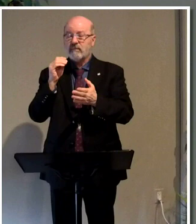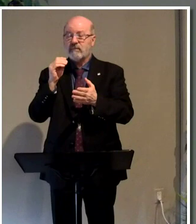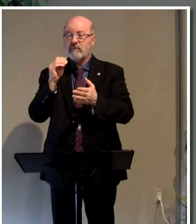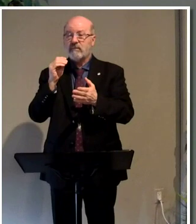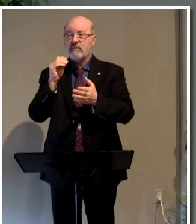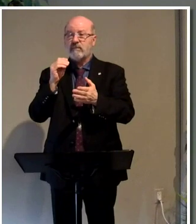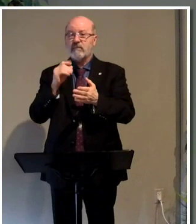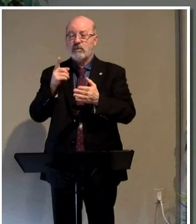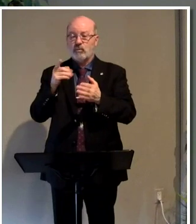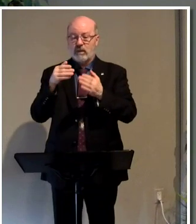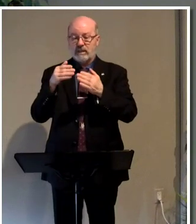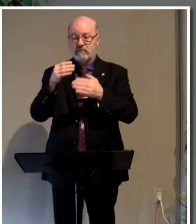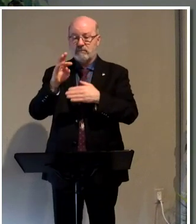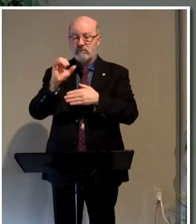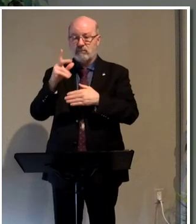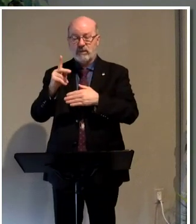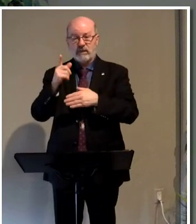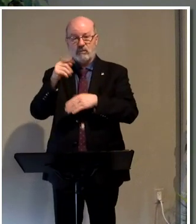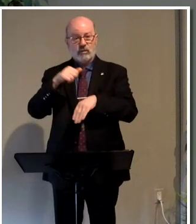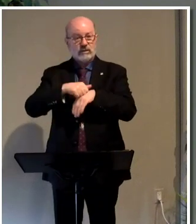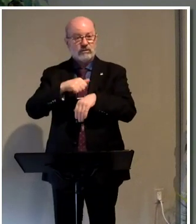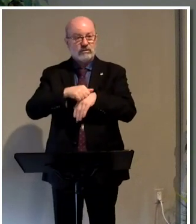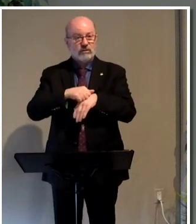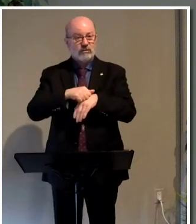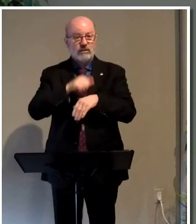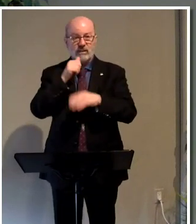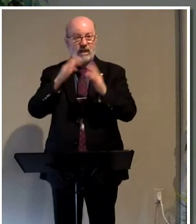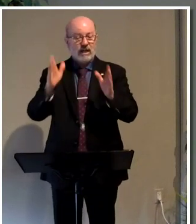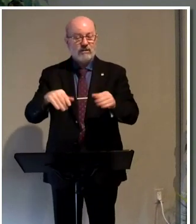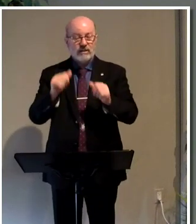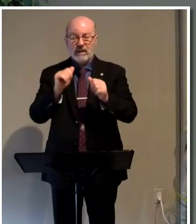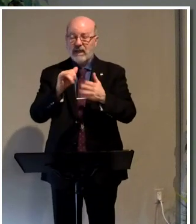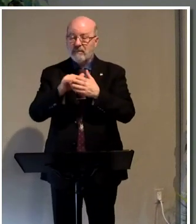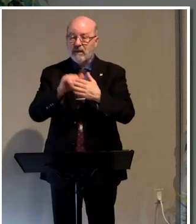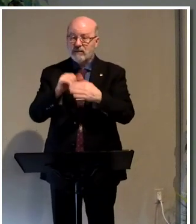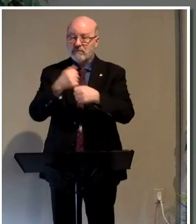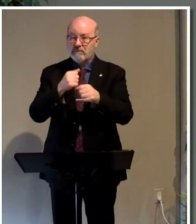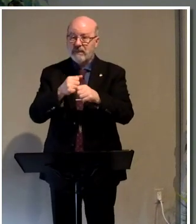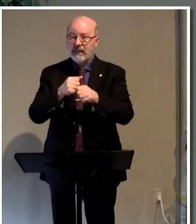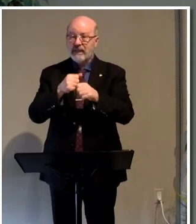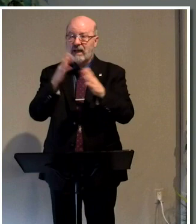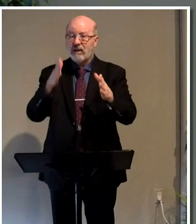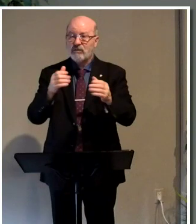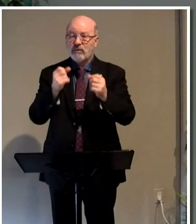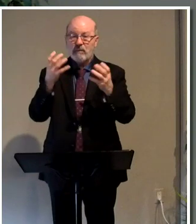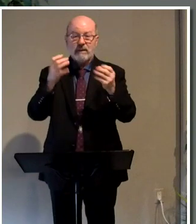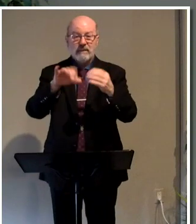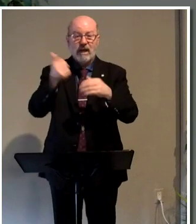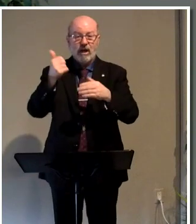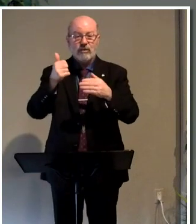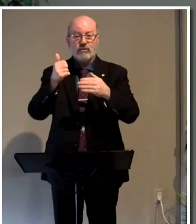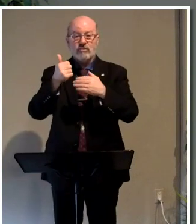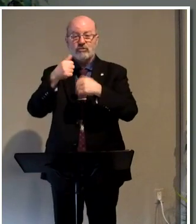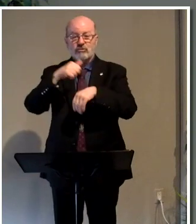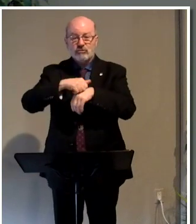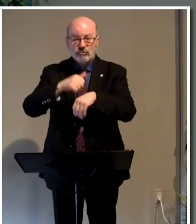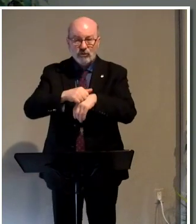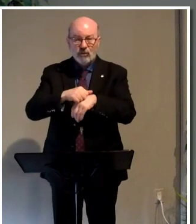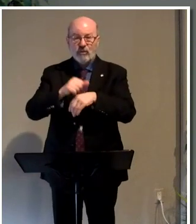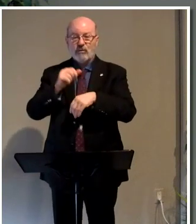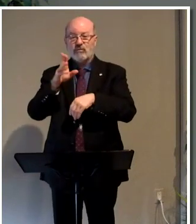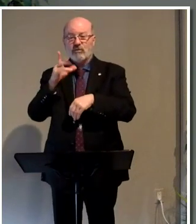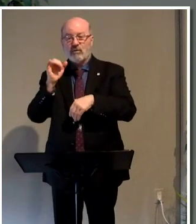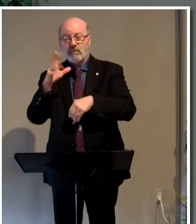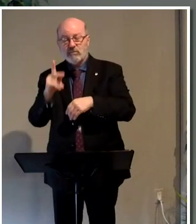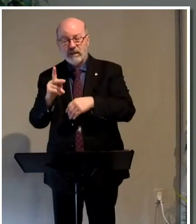One brick and one stone isn't a house. It's impossible to make a house without loads of other bricks and loads of other stones.